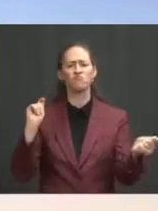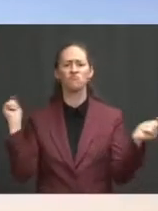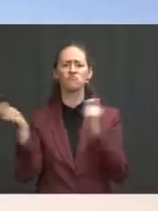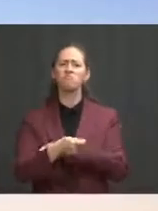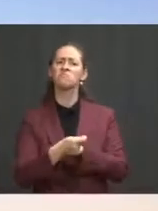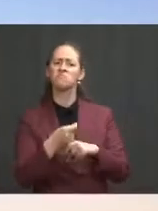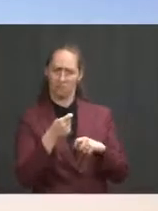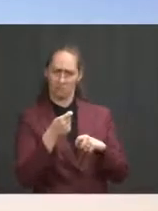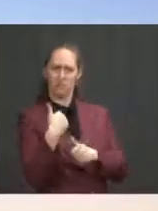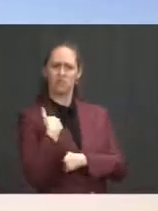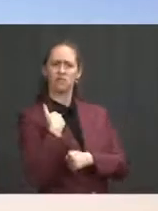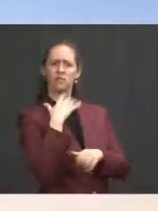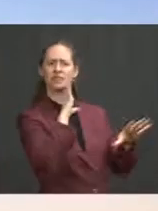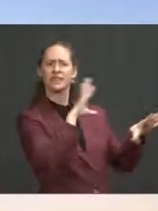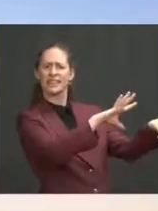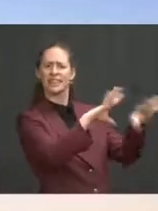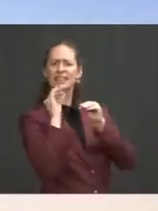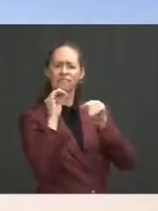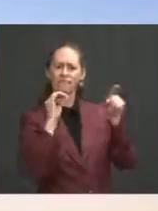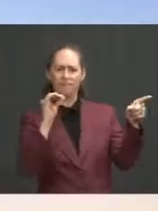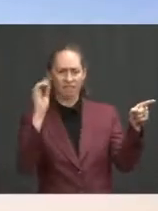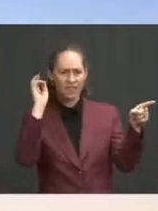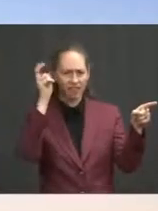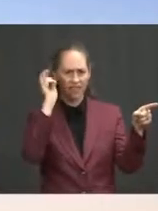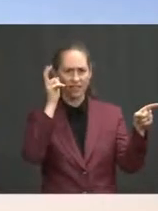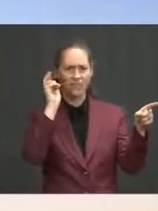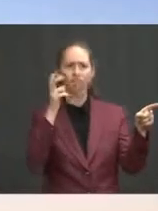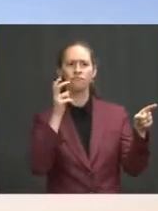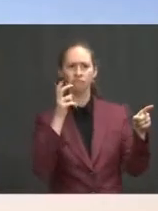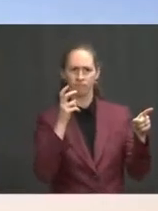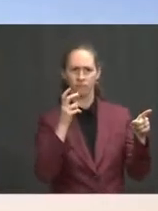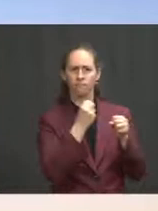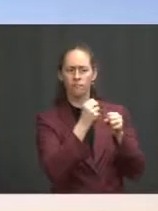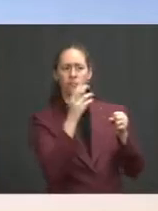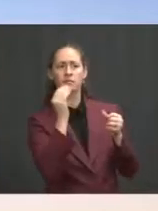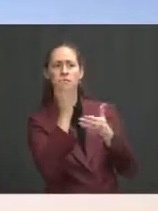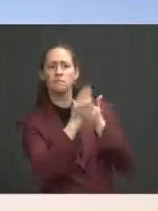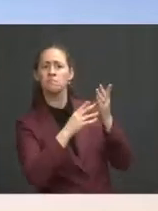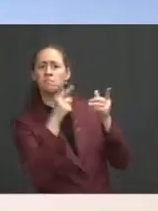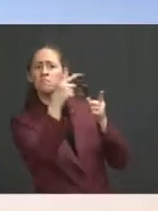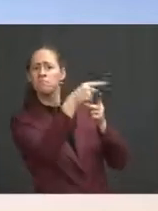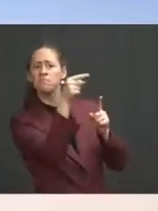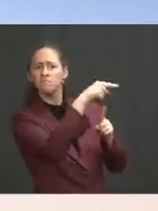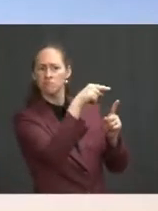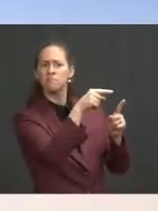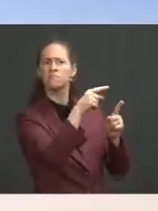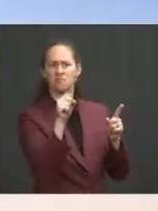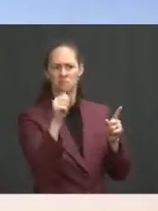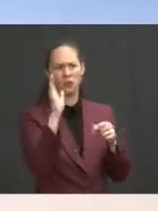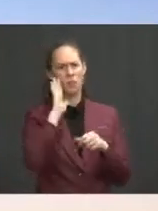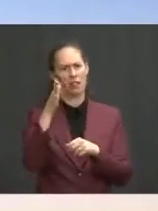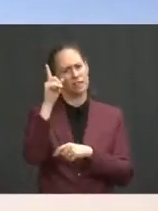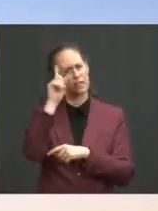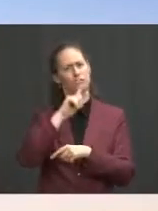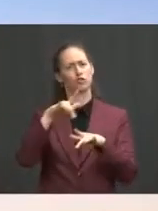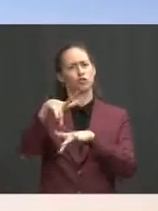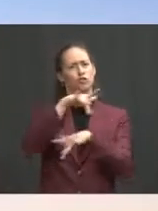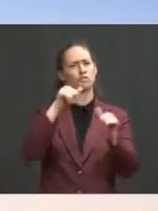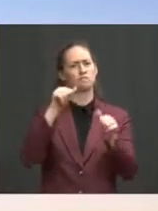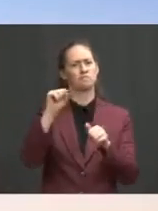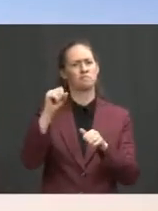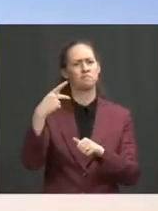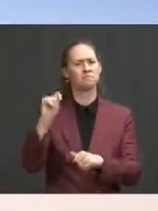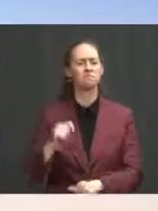of Afghanistan, while having a remaining diplomatic presence on the ground by September. In terms of the specifics of the operational